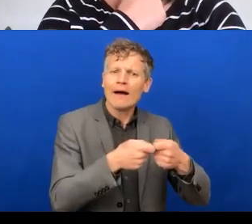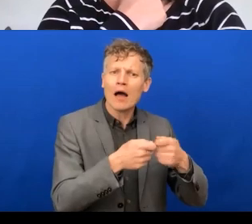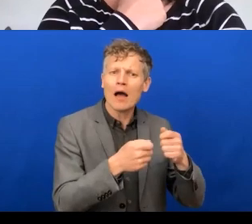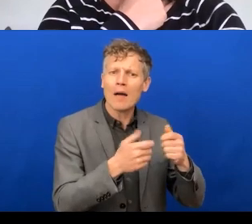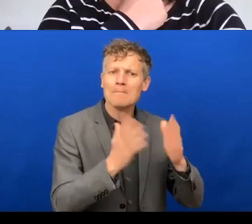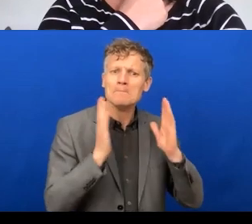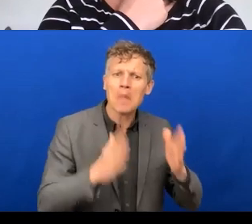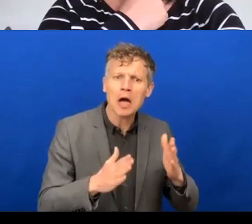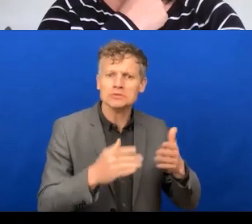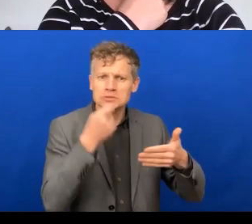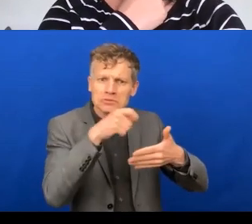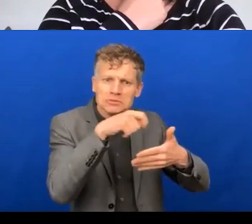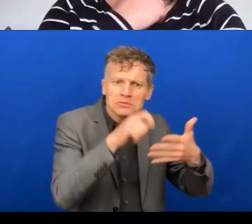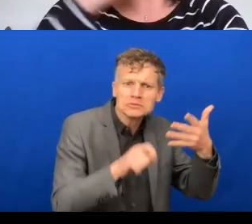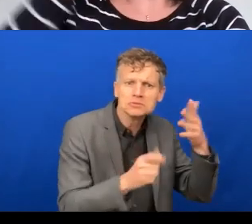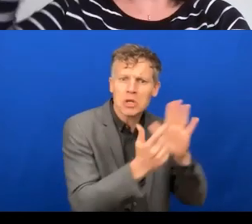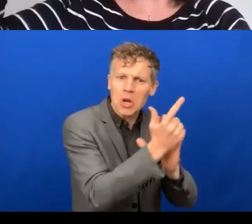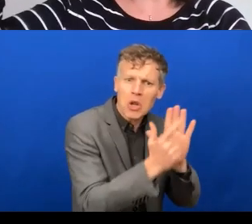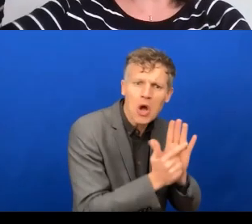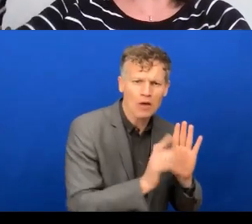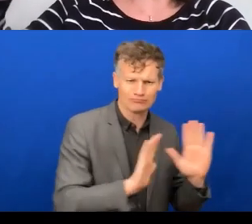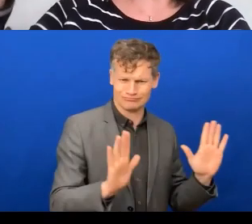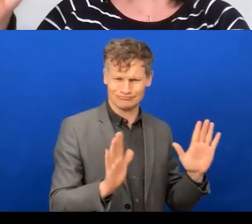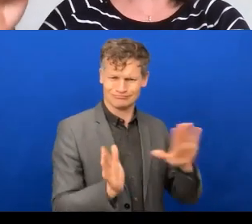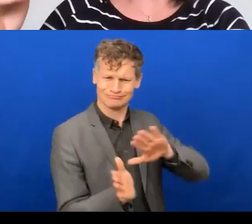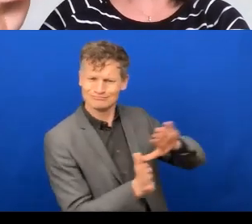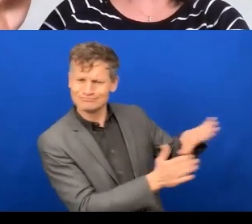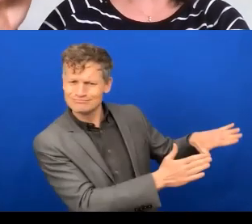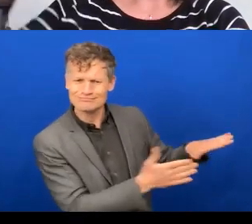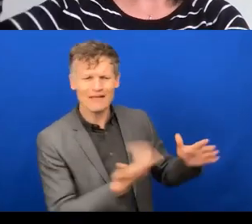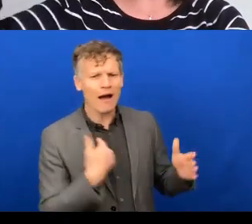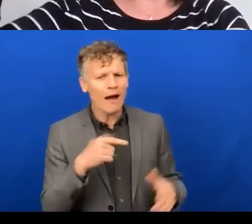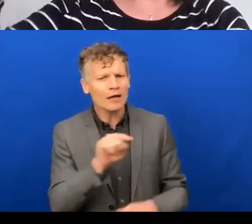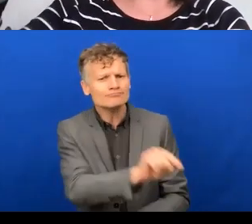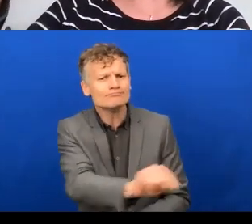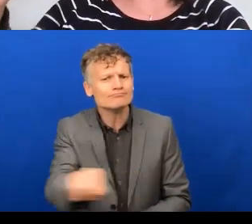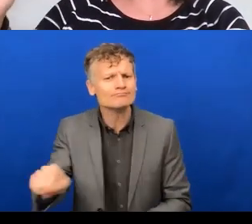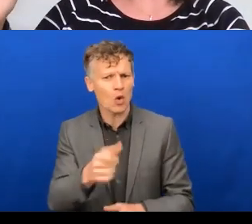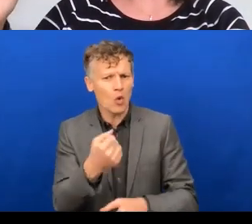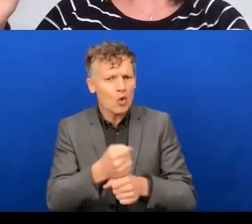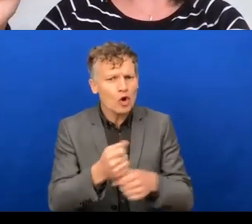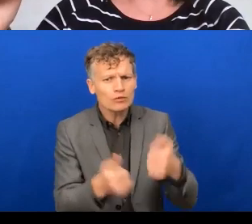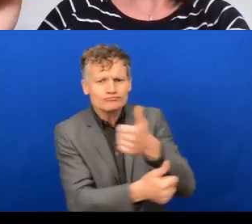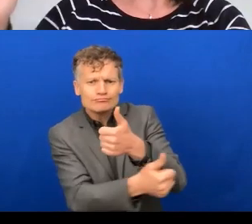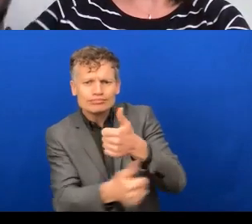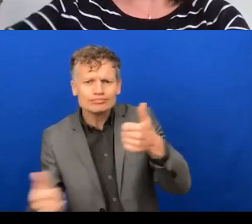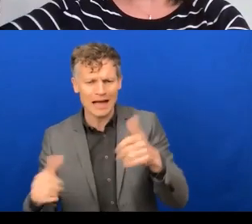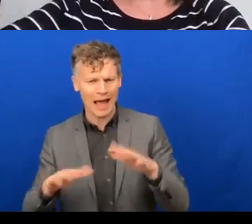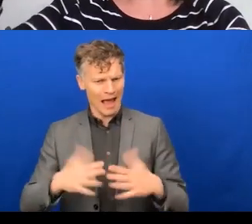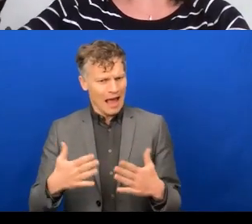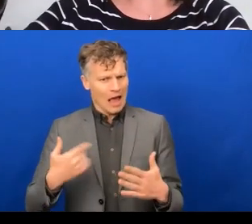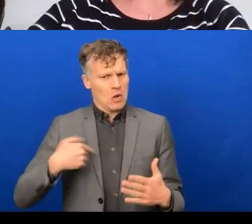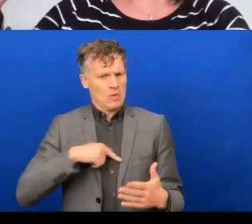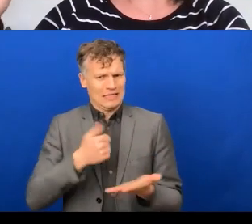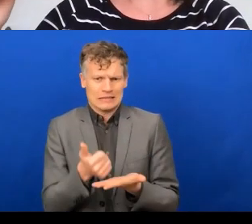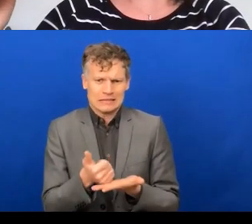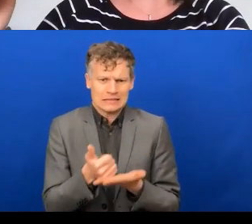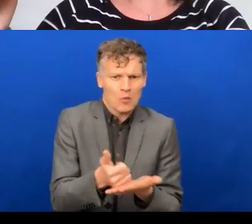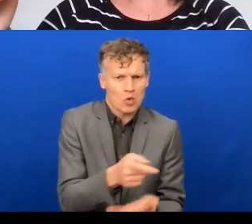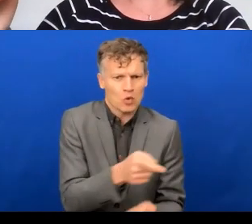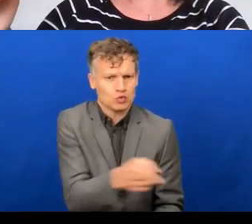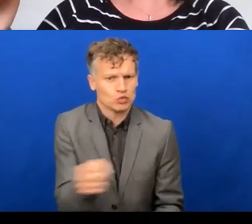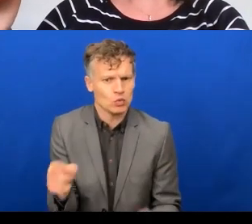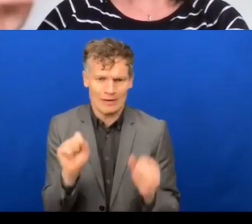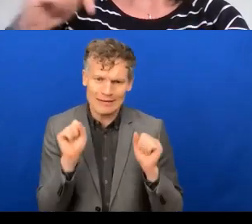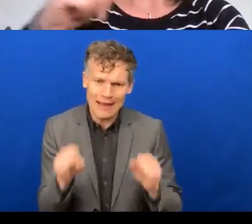How can we support you to work at your best? Here's all the things that we have on offer. Here's all the things that we've tried before. These are the flexibilities that